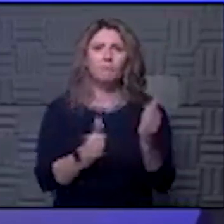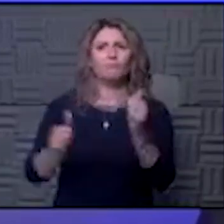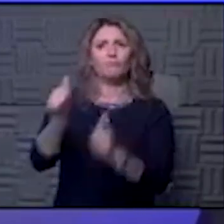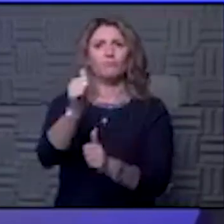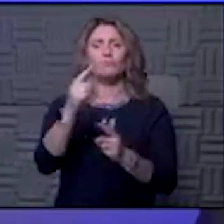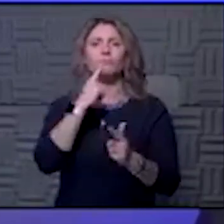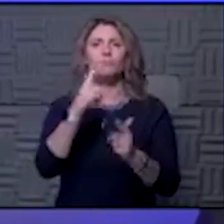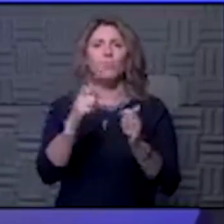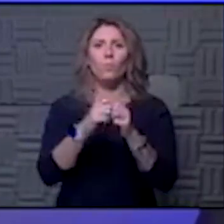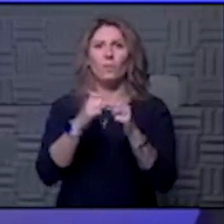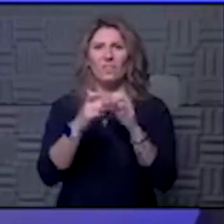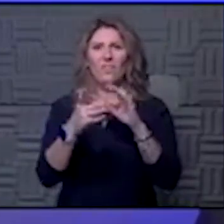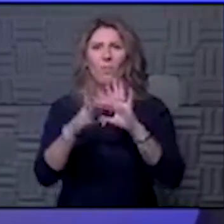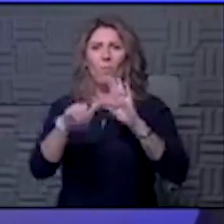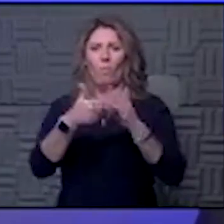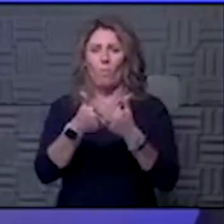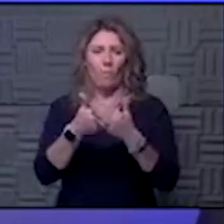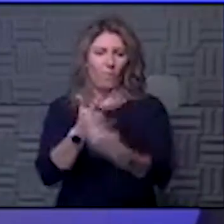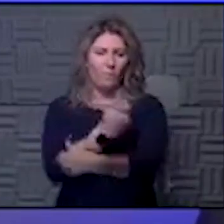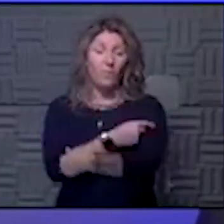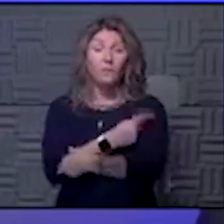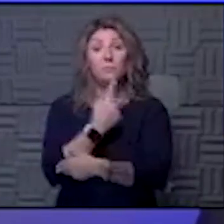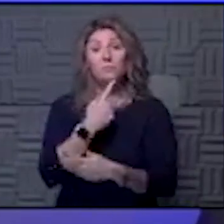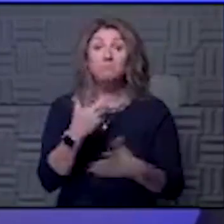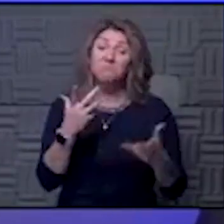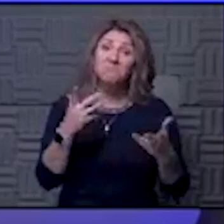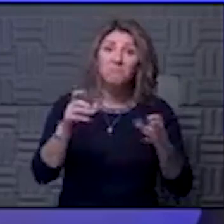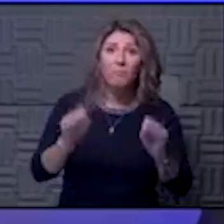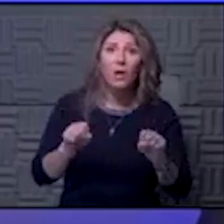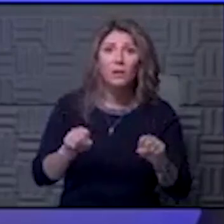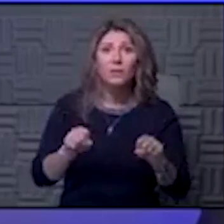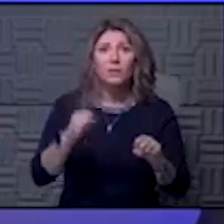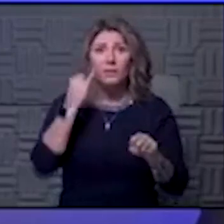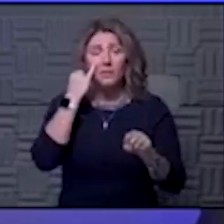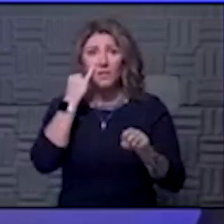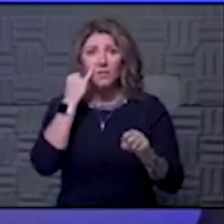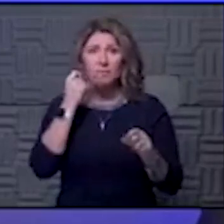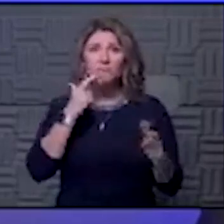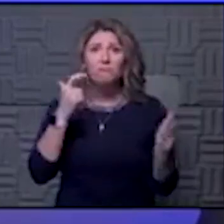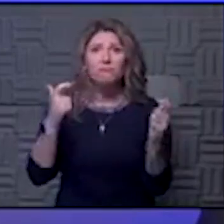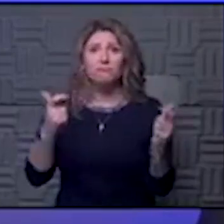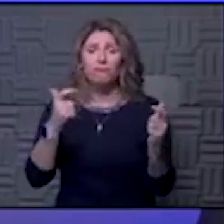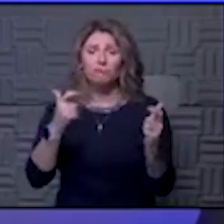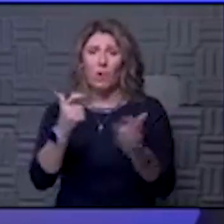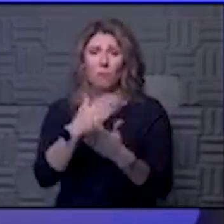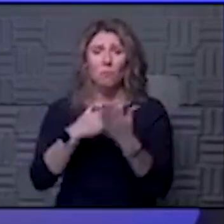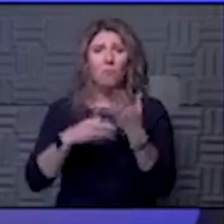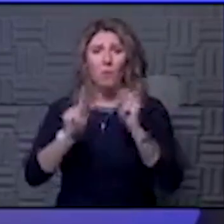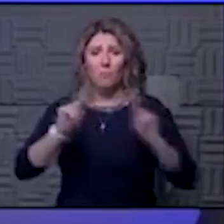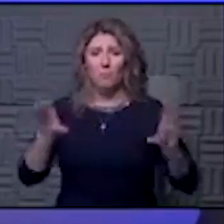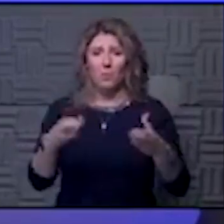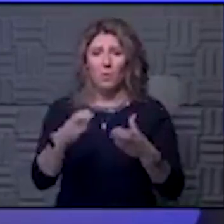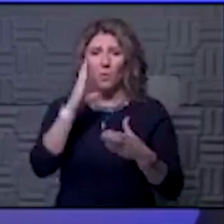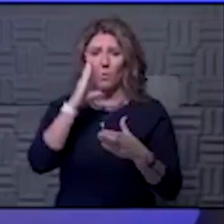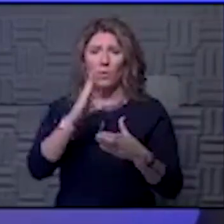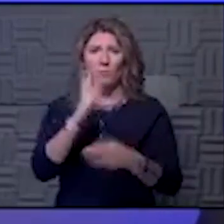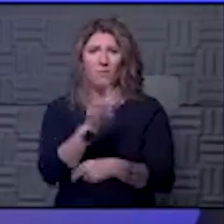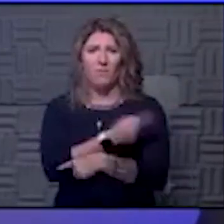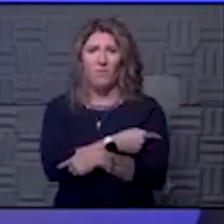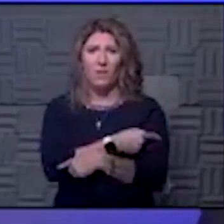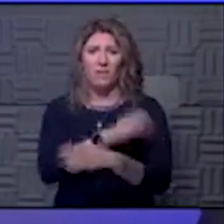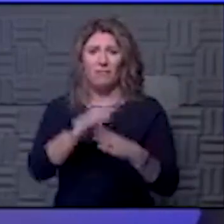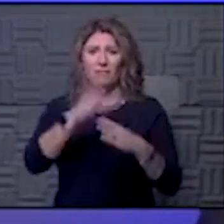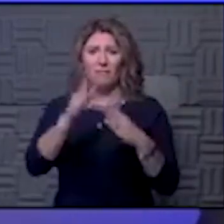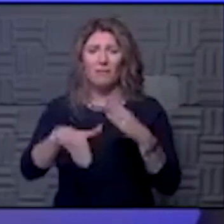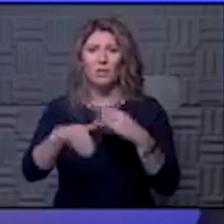vaccine. So it is possible that a significant fraction of the population will be vaccinated by the end of the first